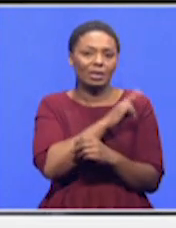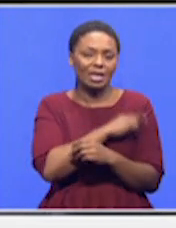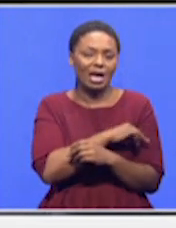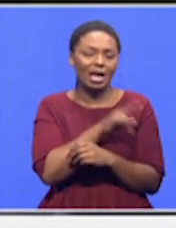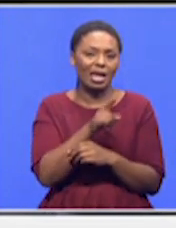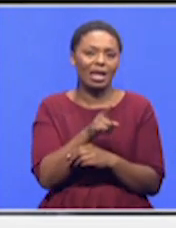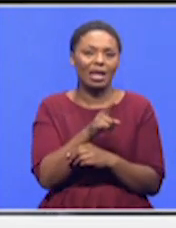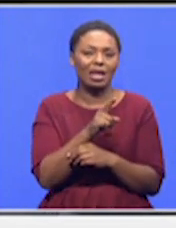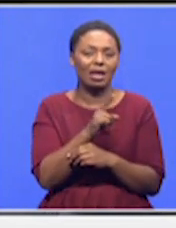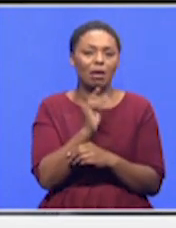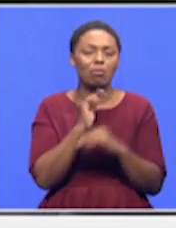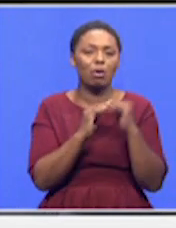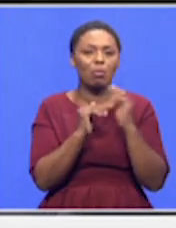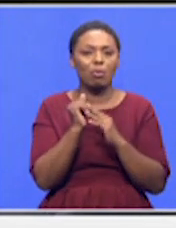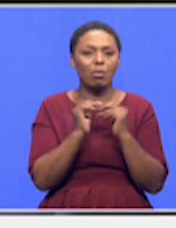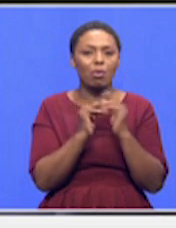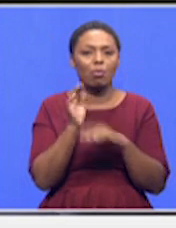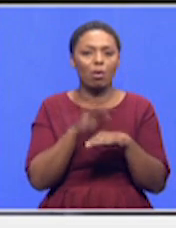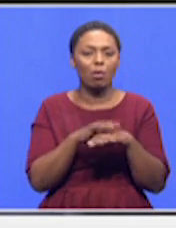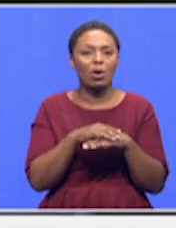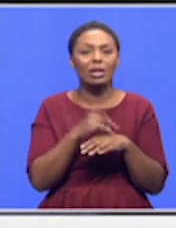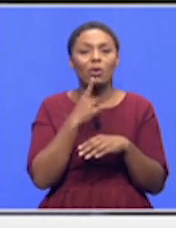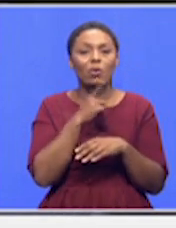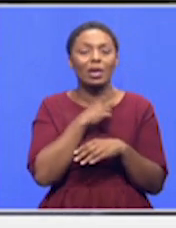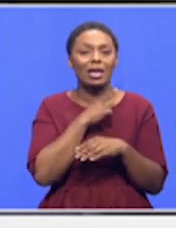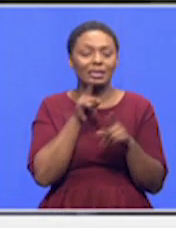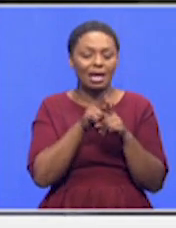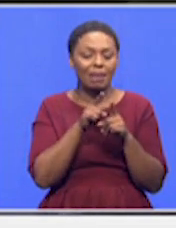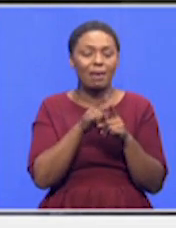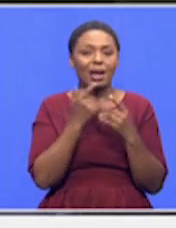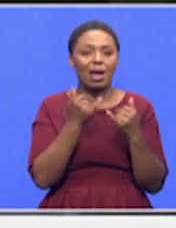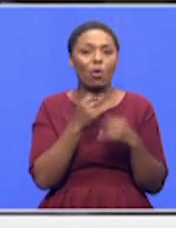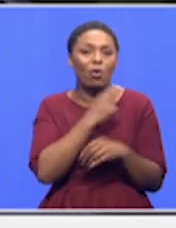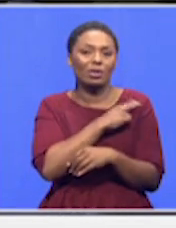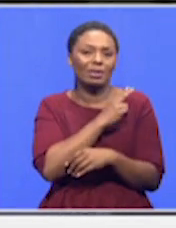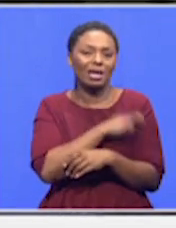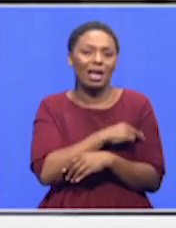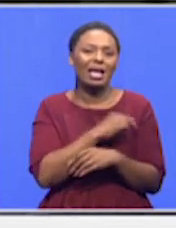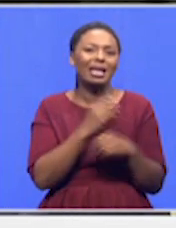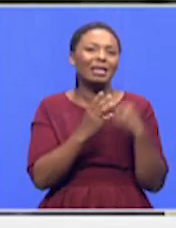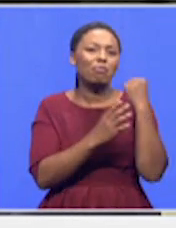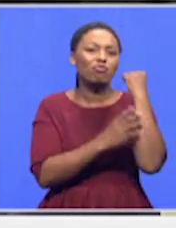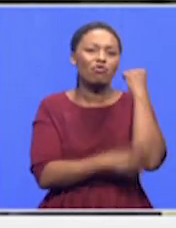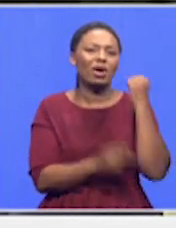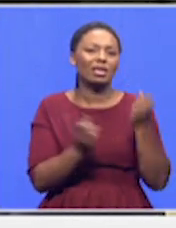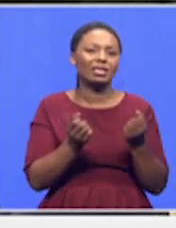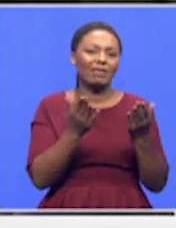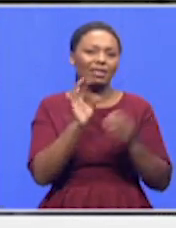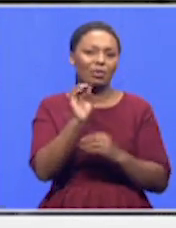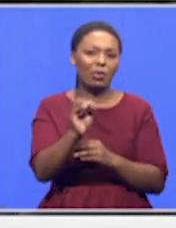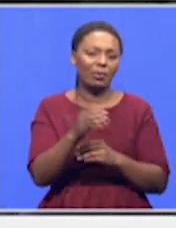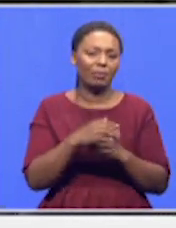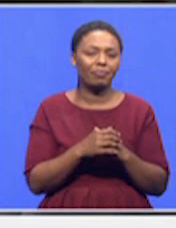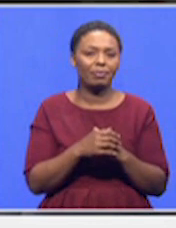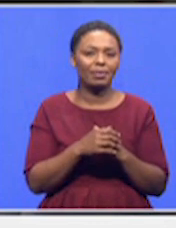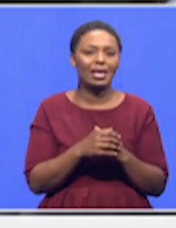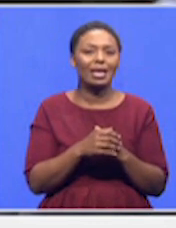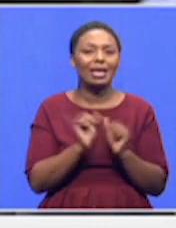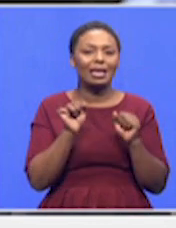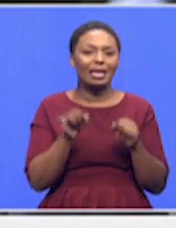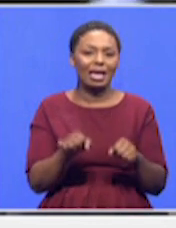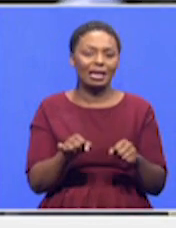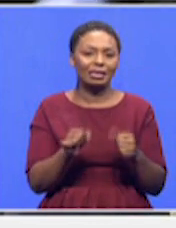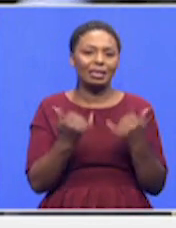saying services are very poor there. No, no, thank you very much, Ulrich, for the opportunity and to view us. Yes,